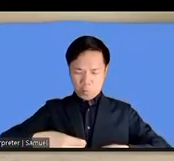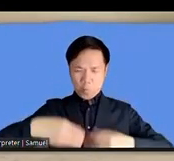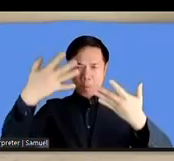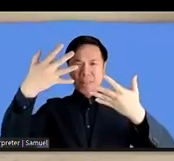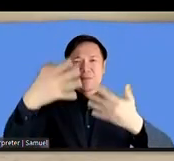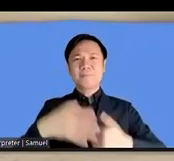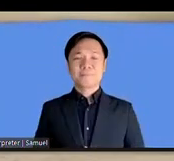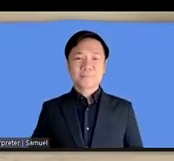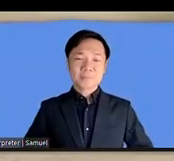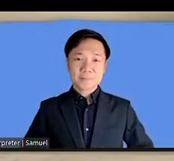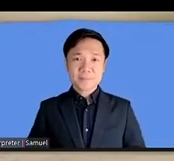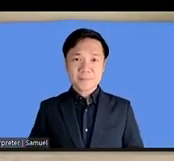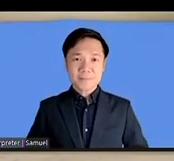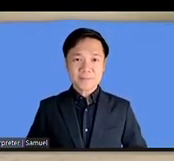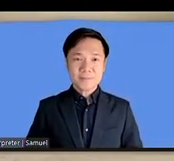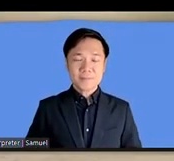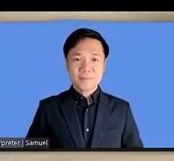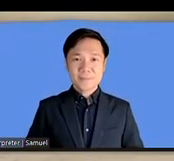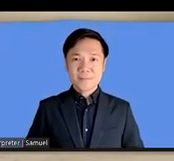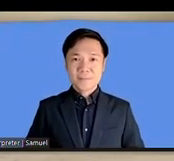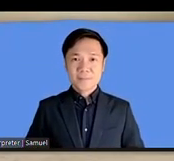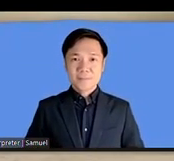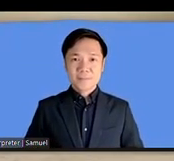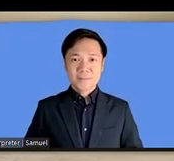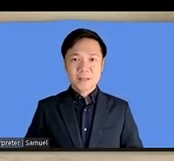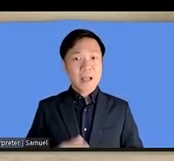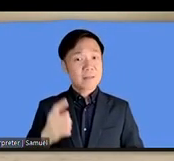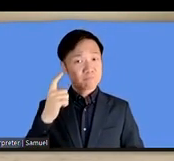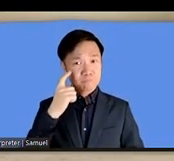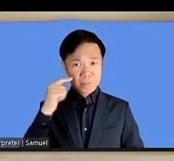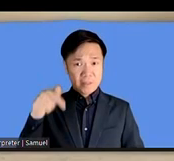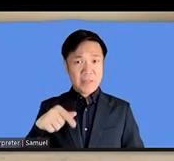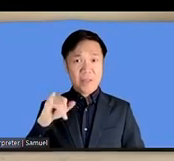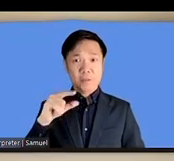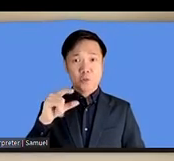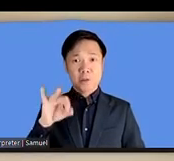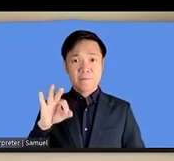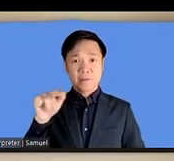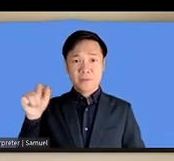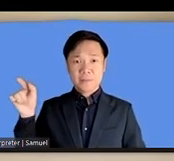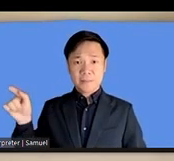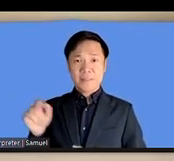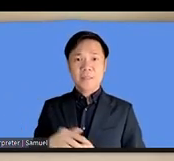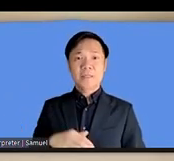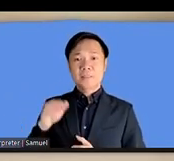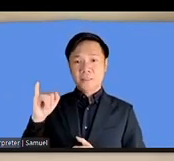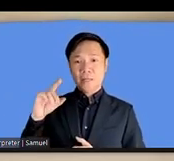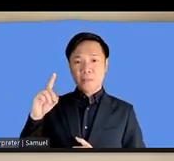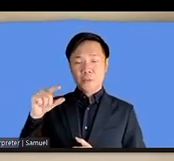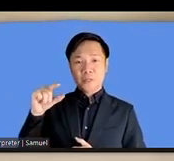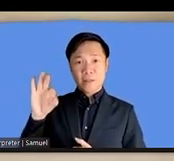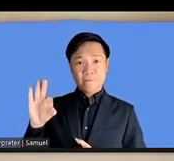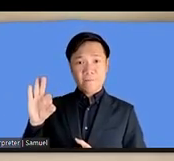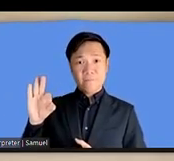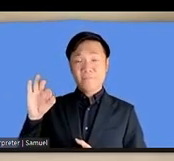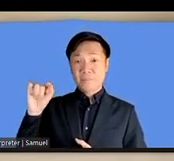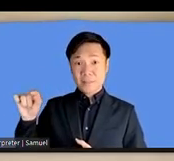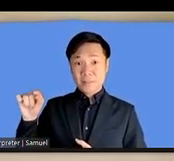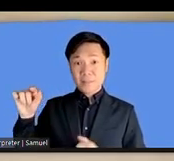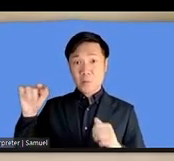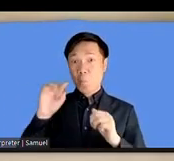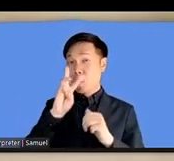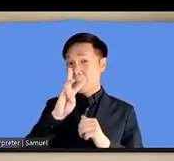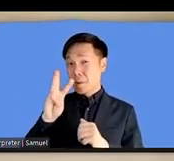all those criteria i do not believe for one second that the igf site itself let alone um